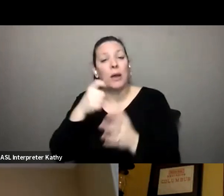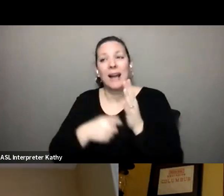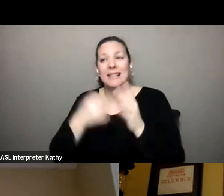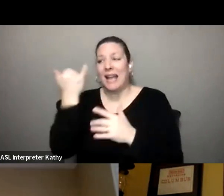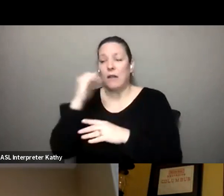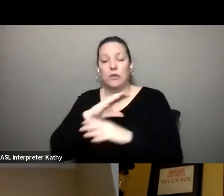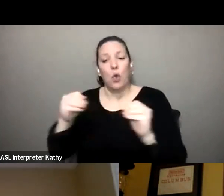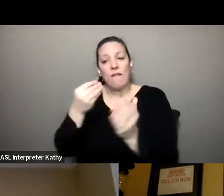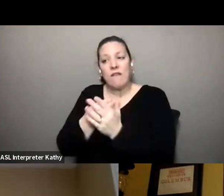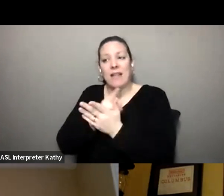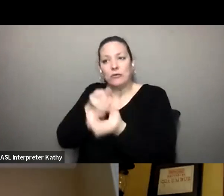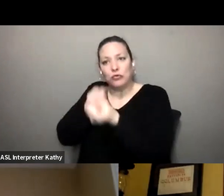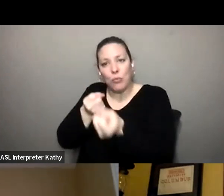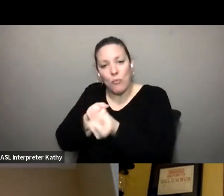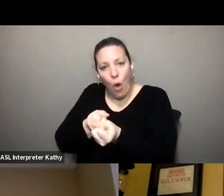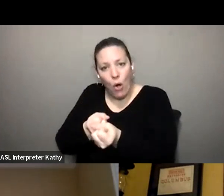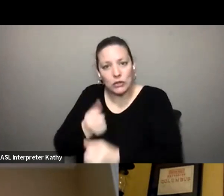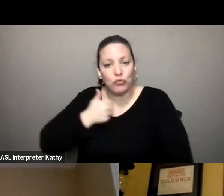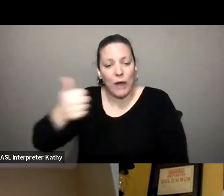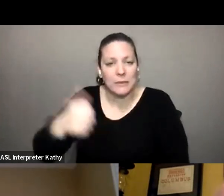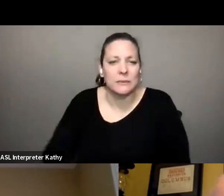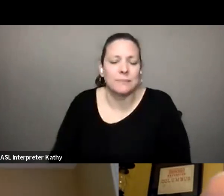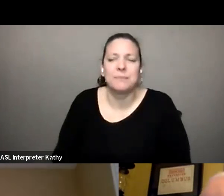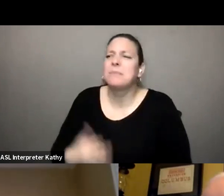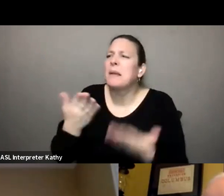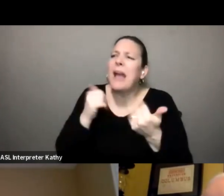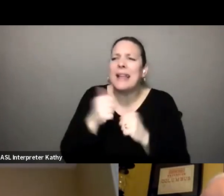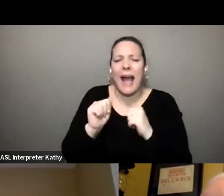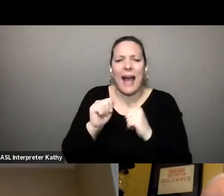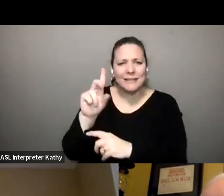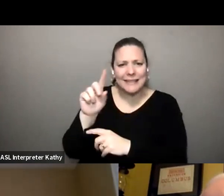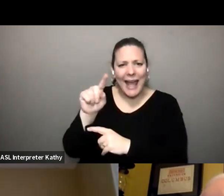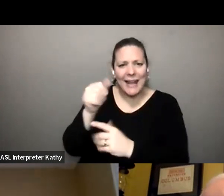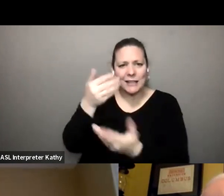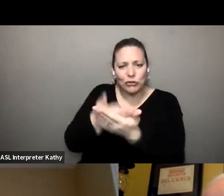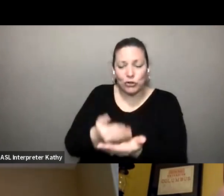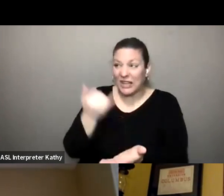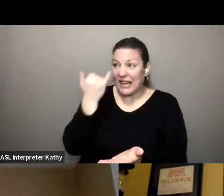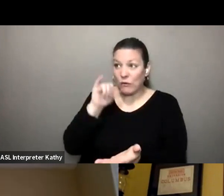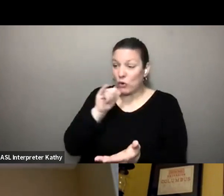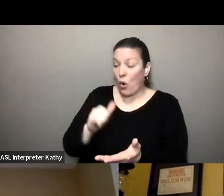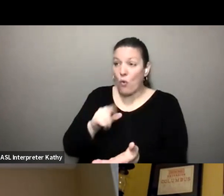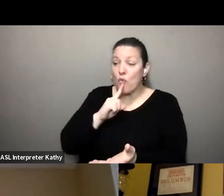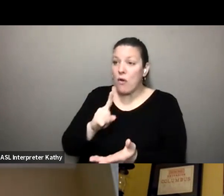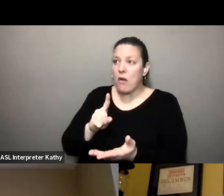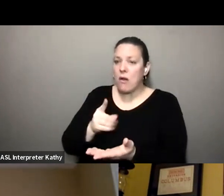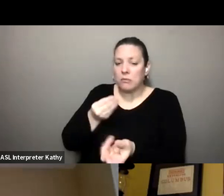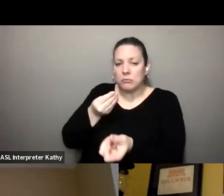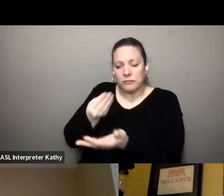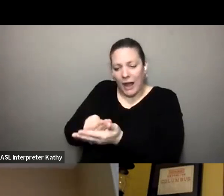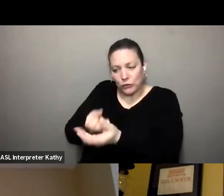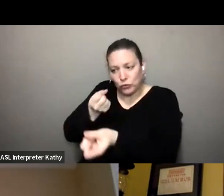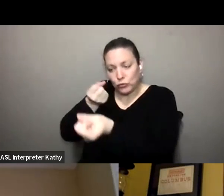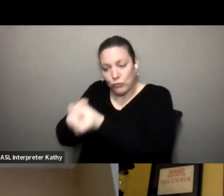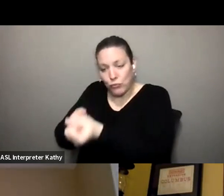so any statistics that say you know if transportation isn't funded um you know and people are unable